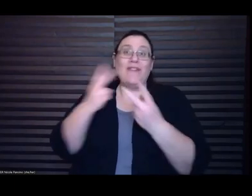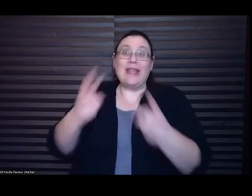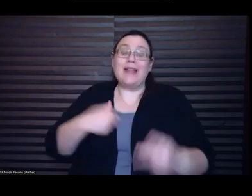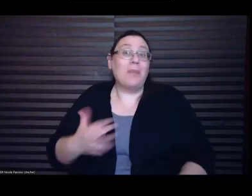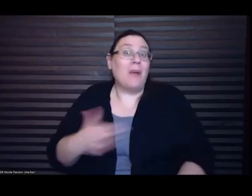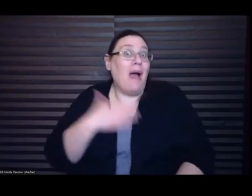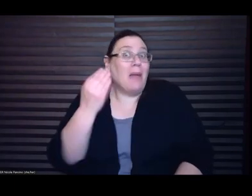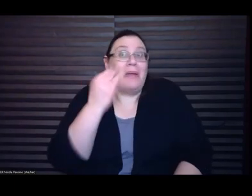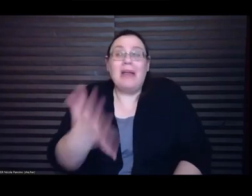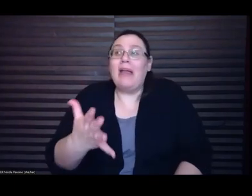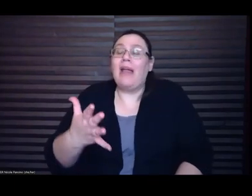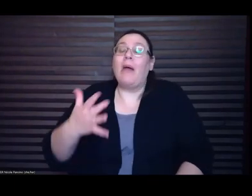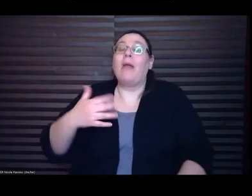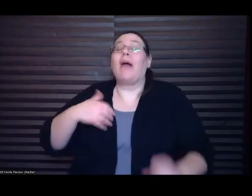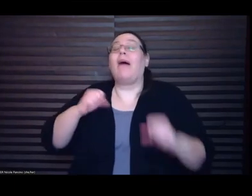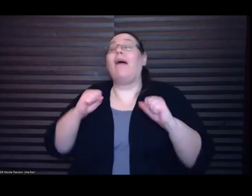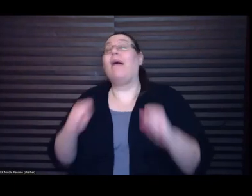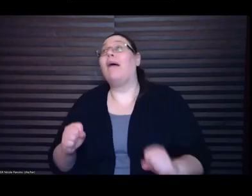feeling in the world so